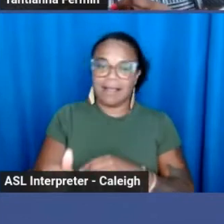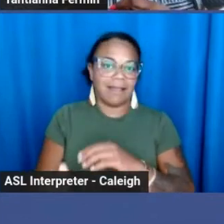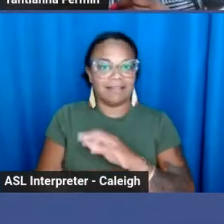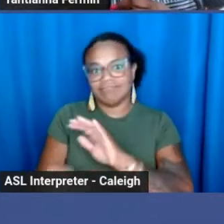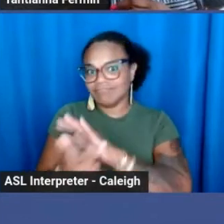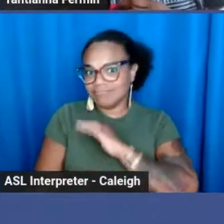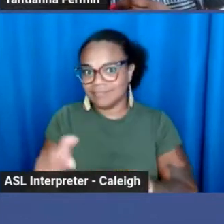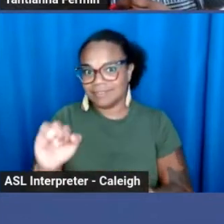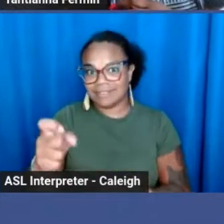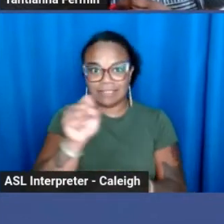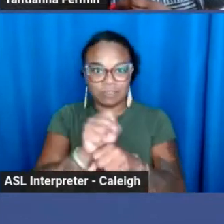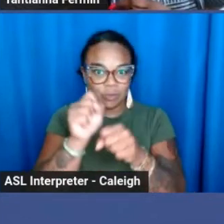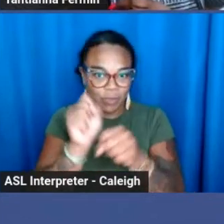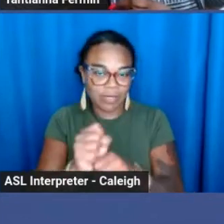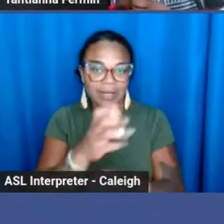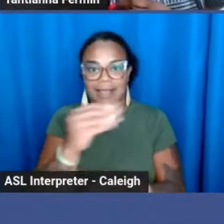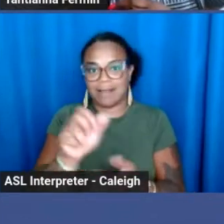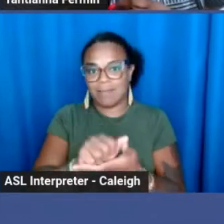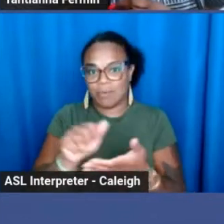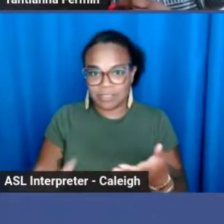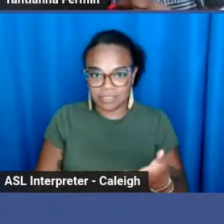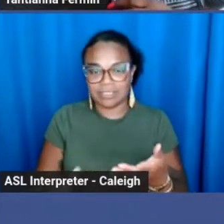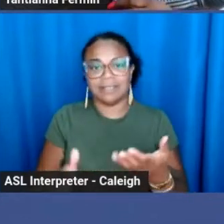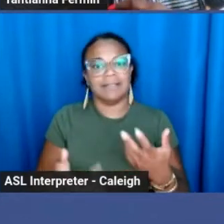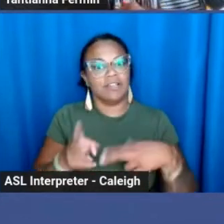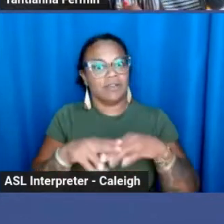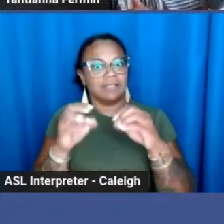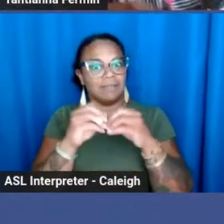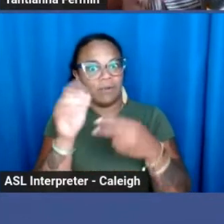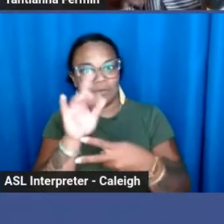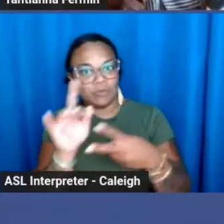decriminalize choice, and maximize consent.